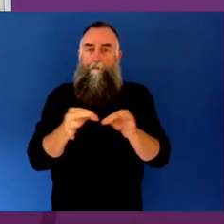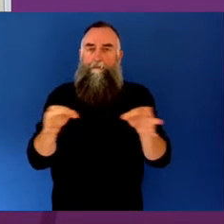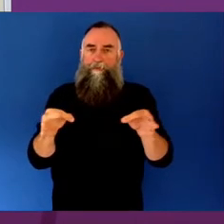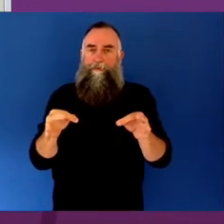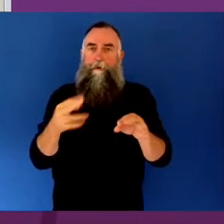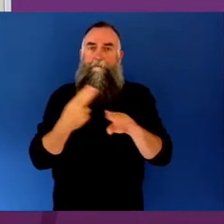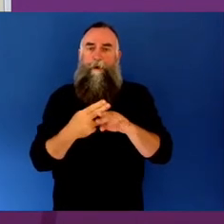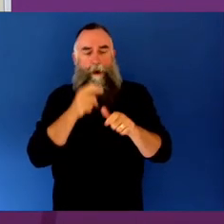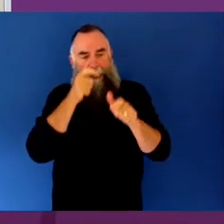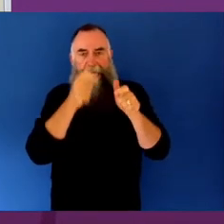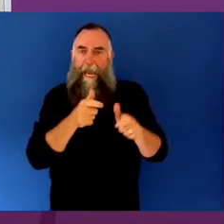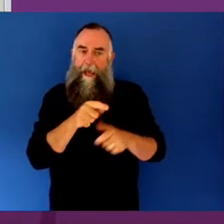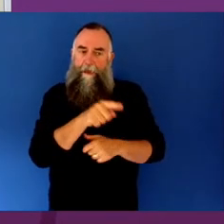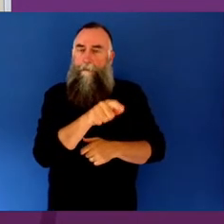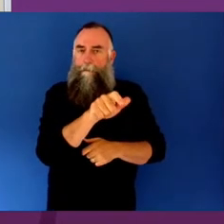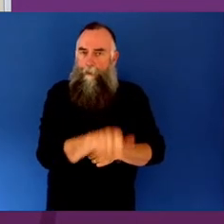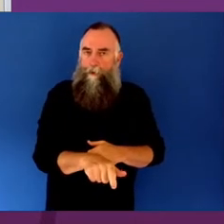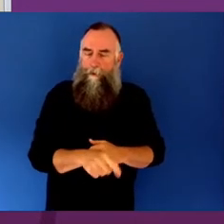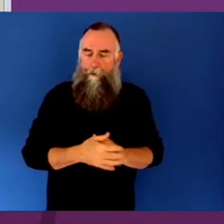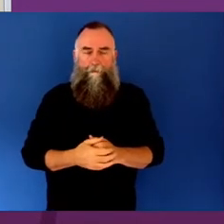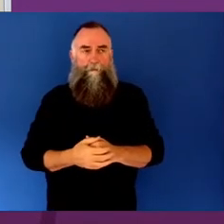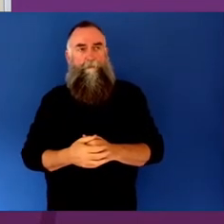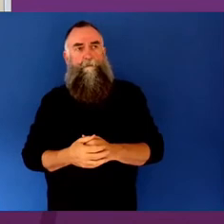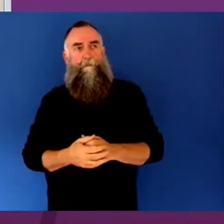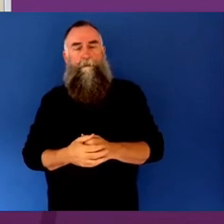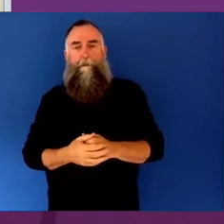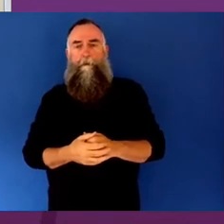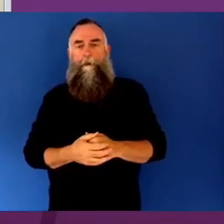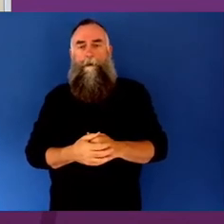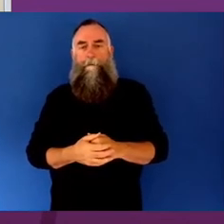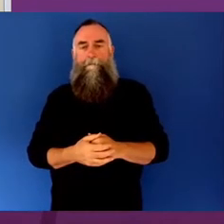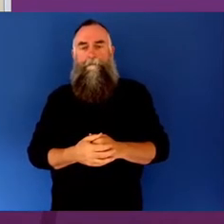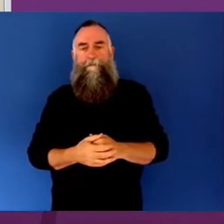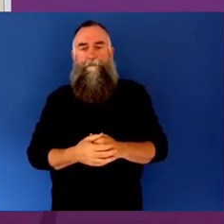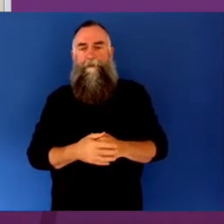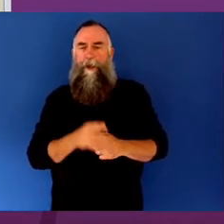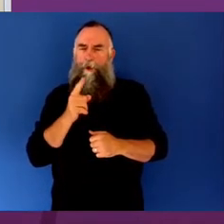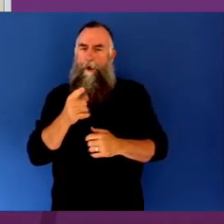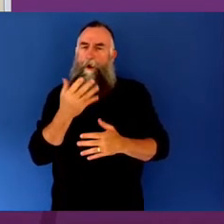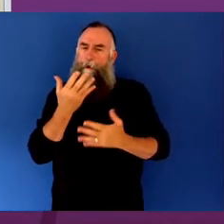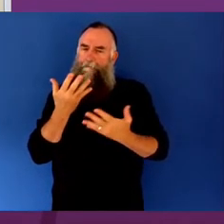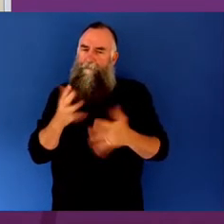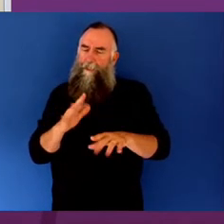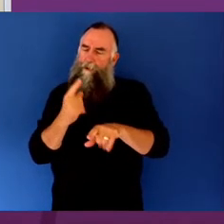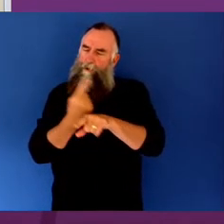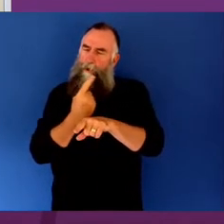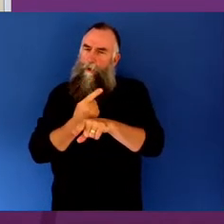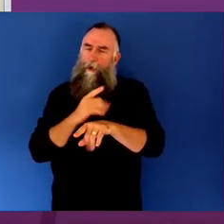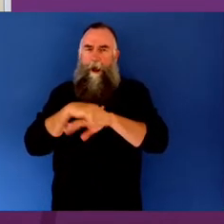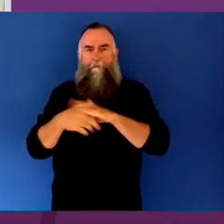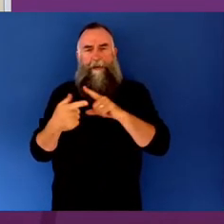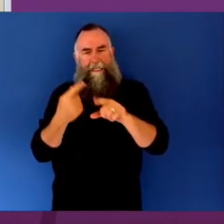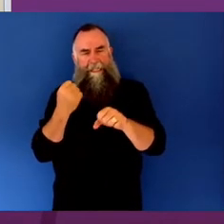You touched on it just before with your example, but it would be interesting to hear more around these links between sectors